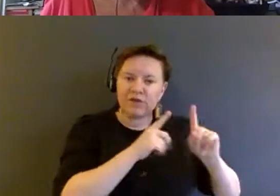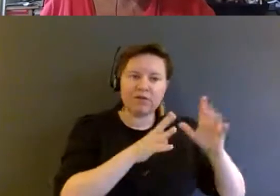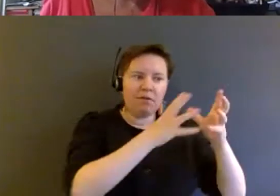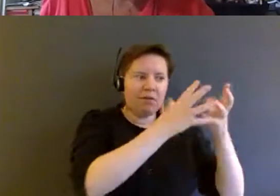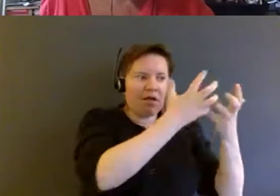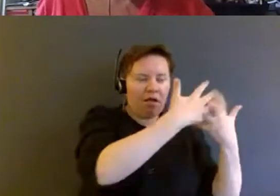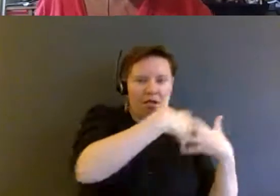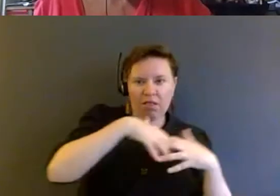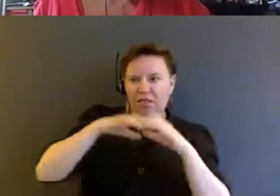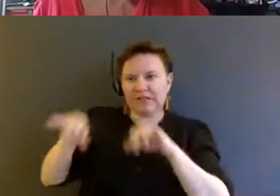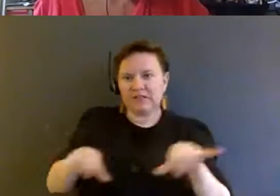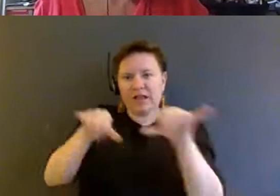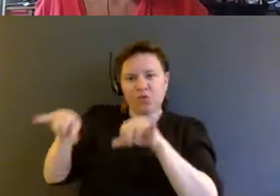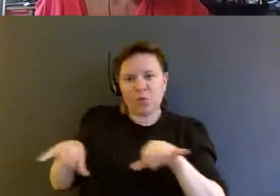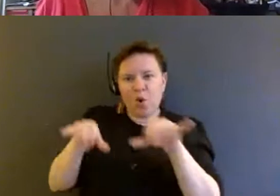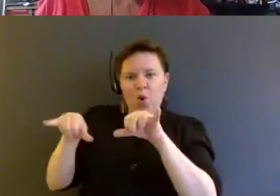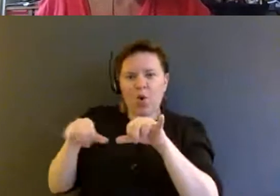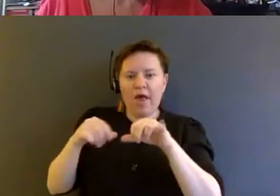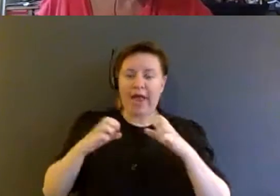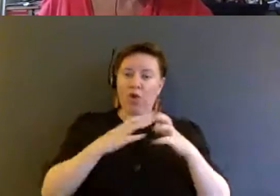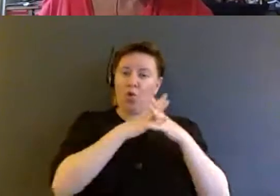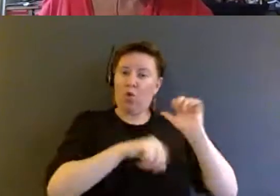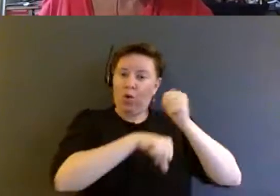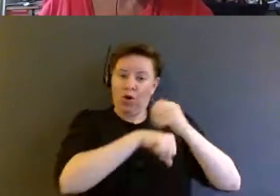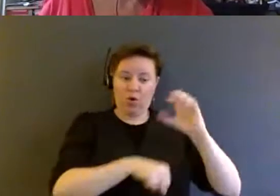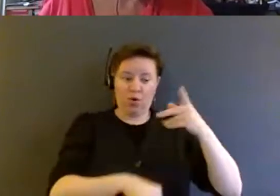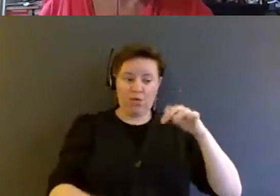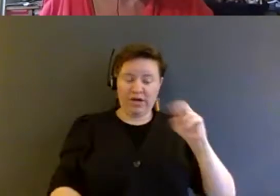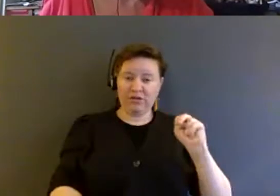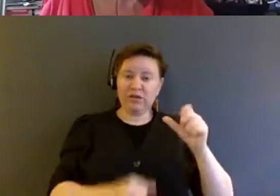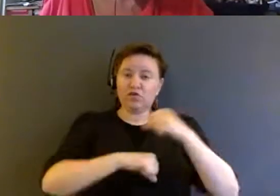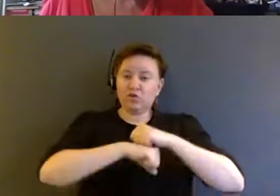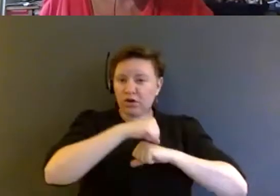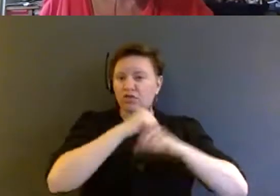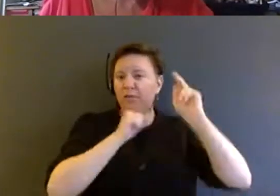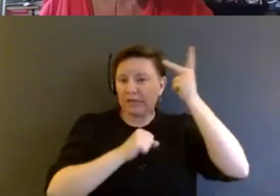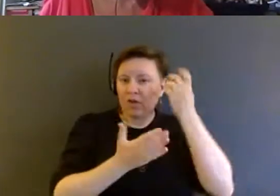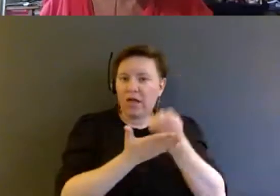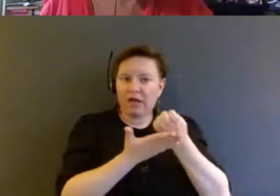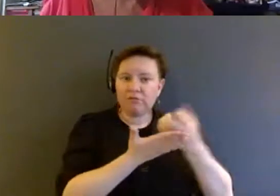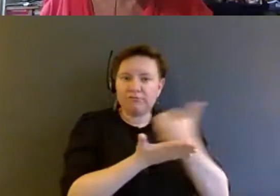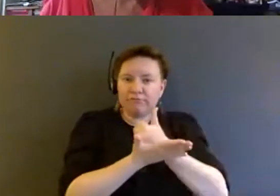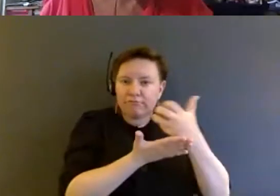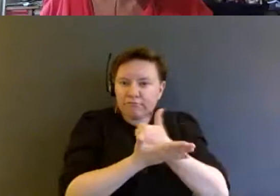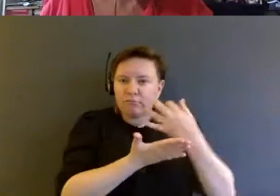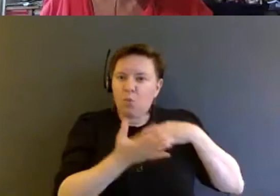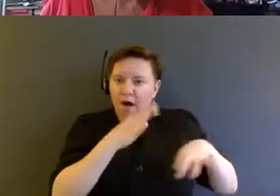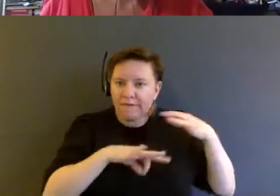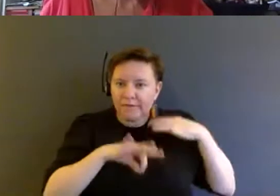and incorporation as a structure of political, economic, profit-making impetuses.